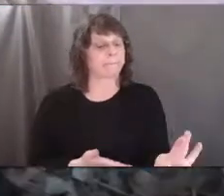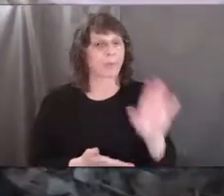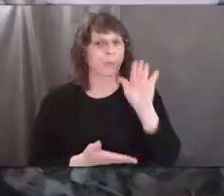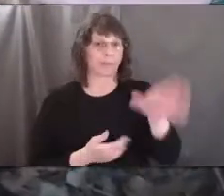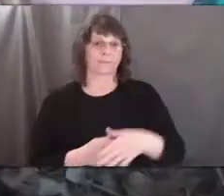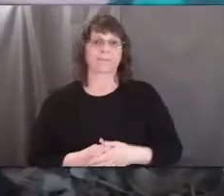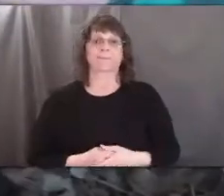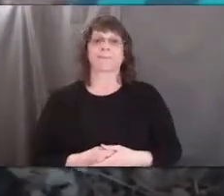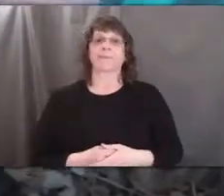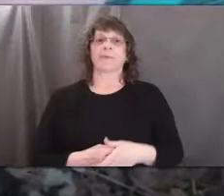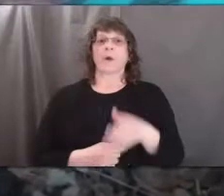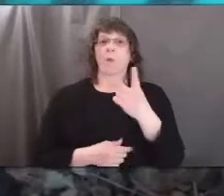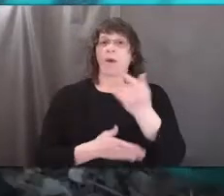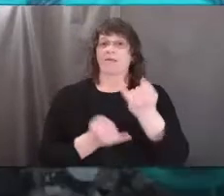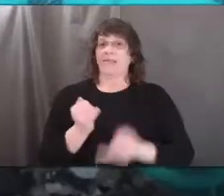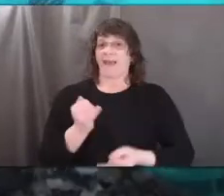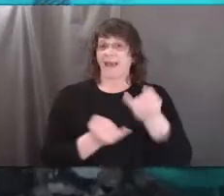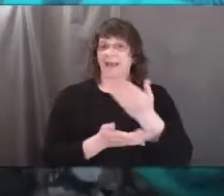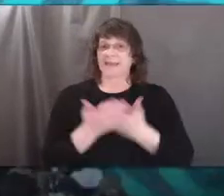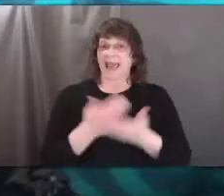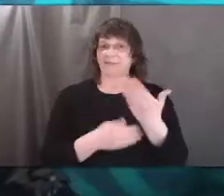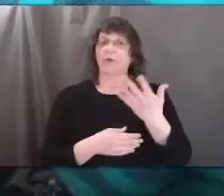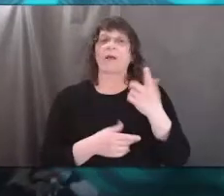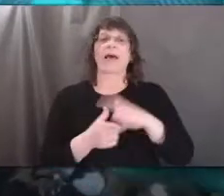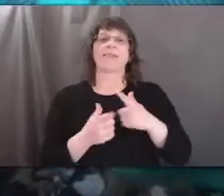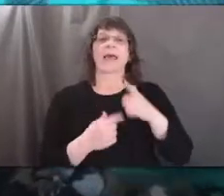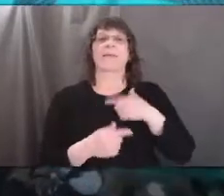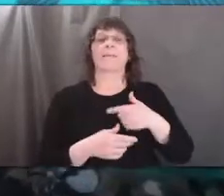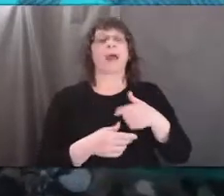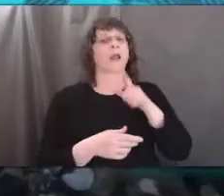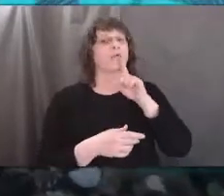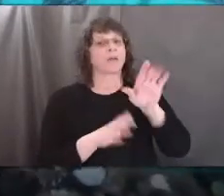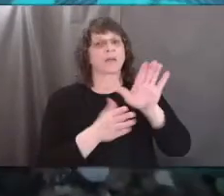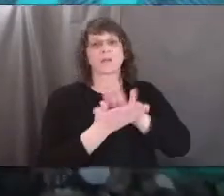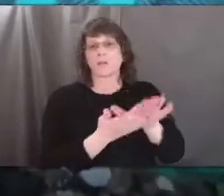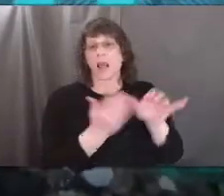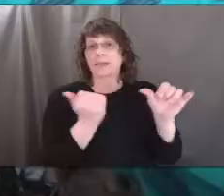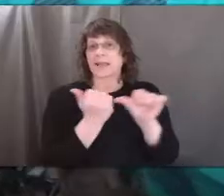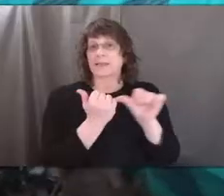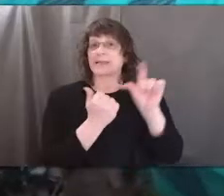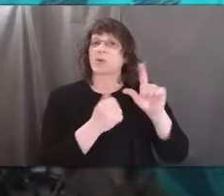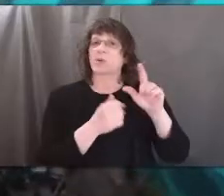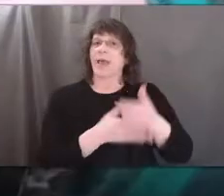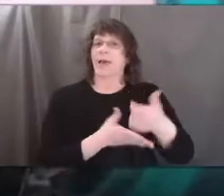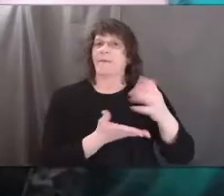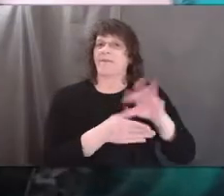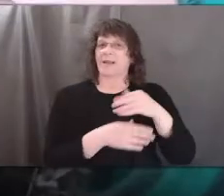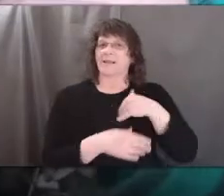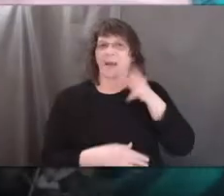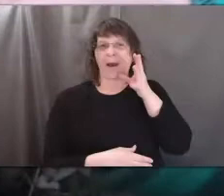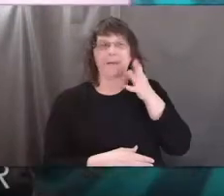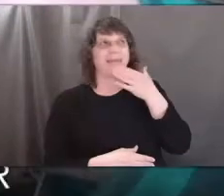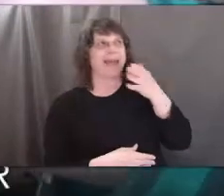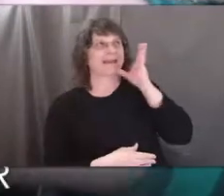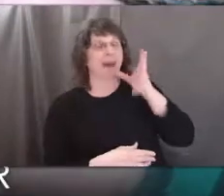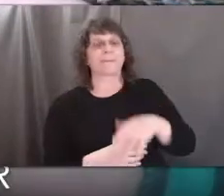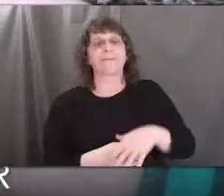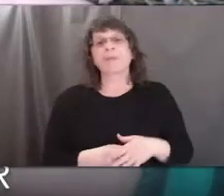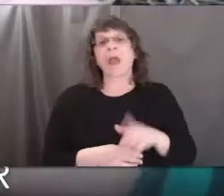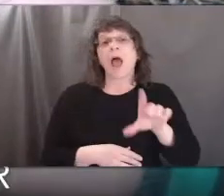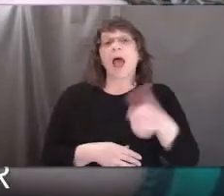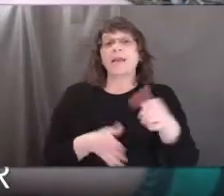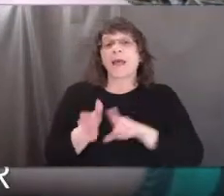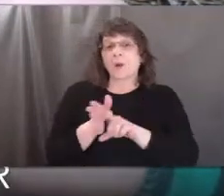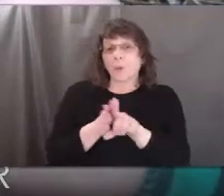down. I'm gonna do this one last handful. And then my gracious assistant who's filming has to go. It's my mom. Thanks, mom. Here's another